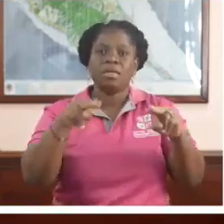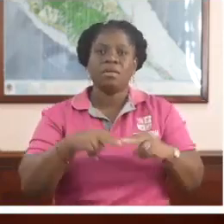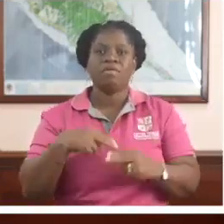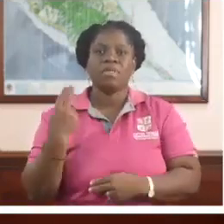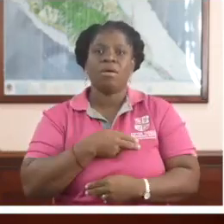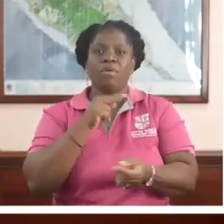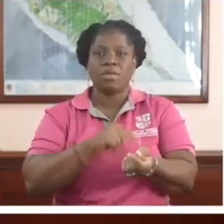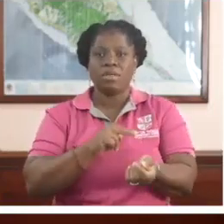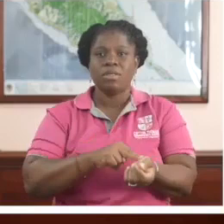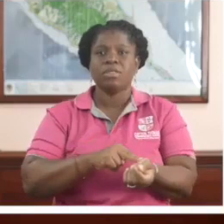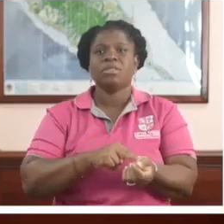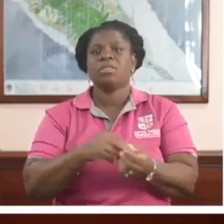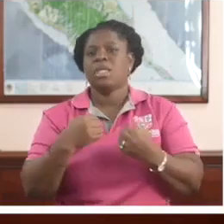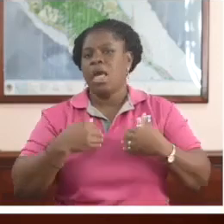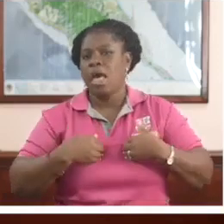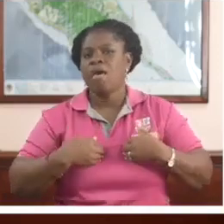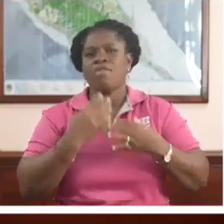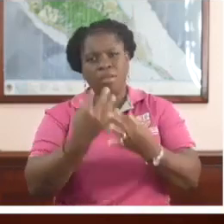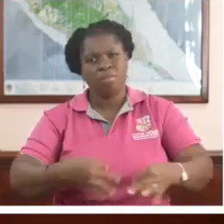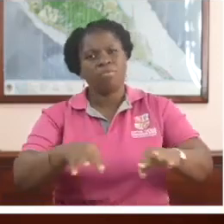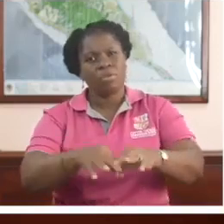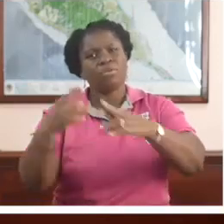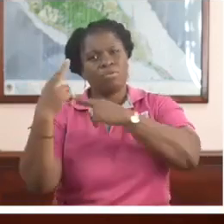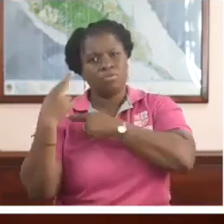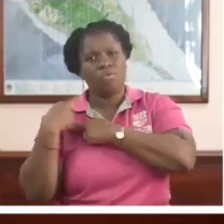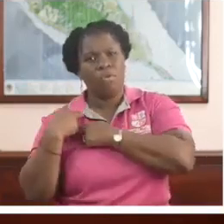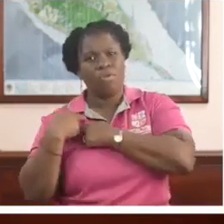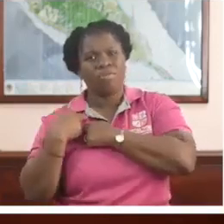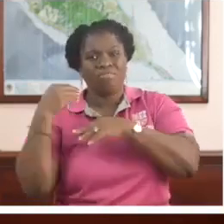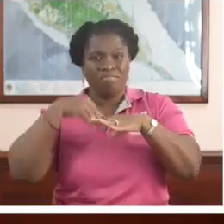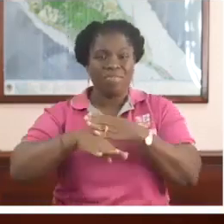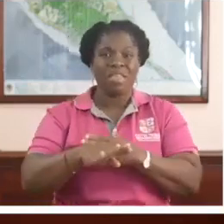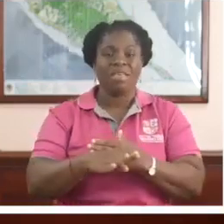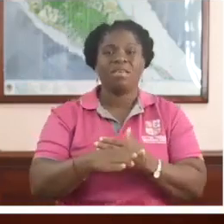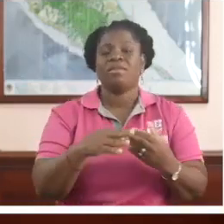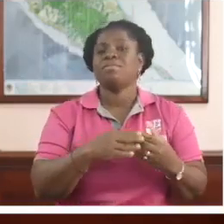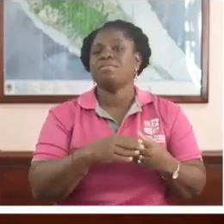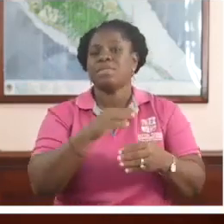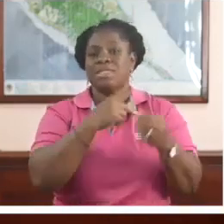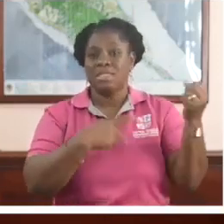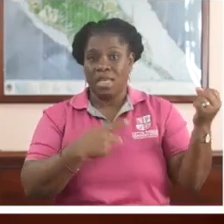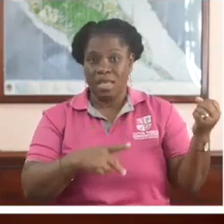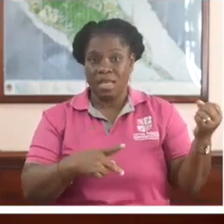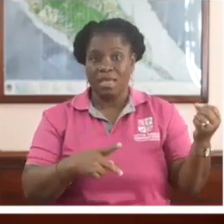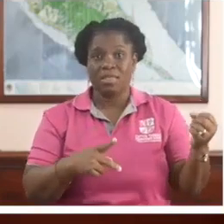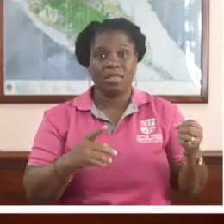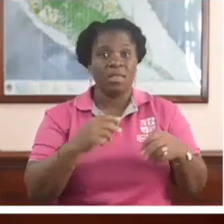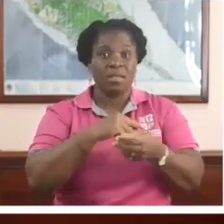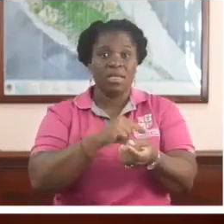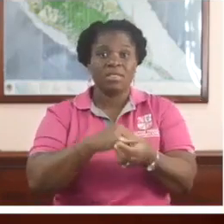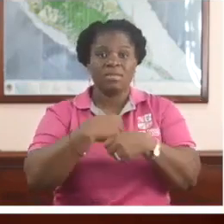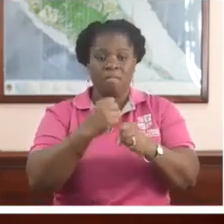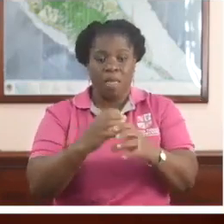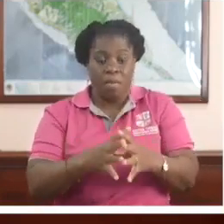system. In fact, nurses in the Federation account for most of the technical human resource in the public health